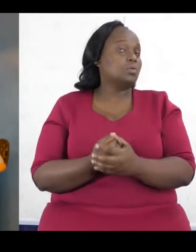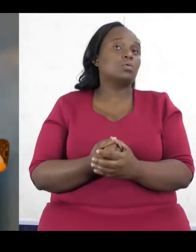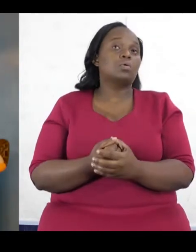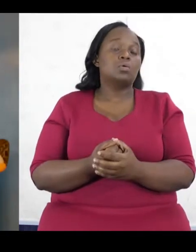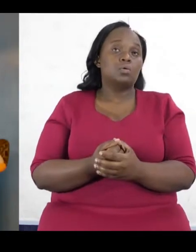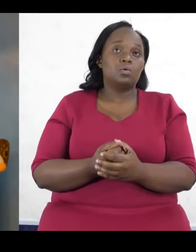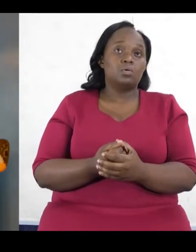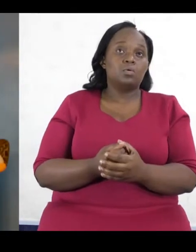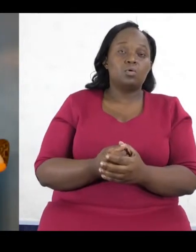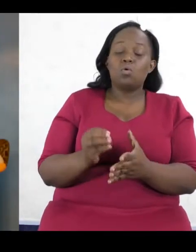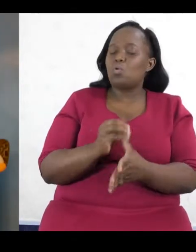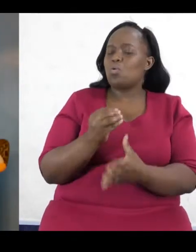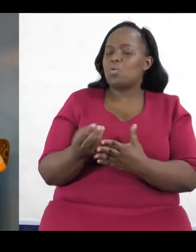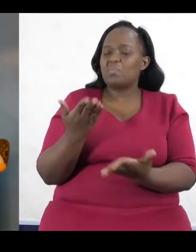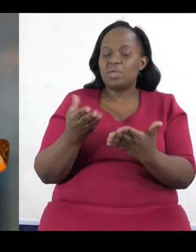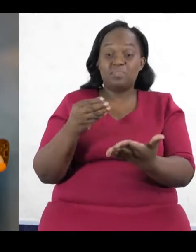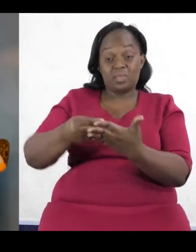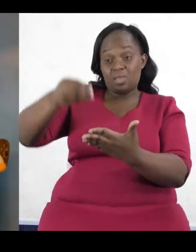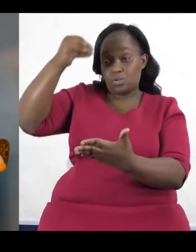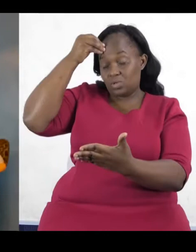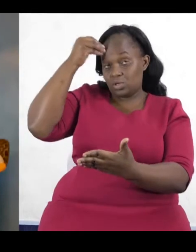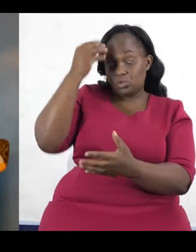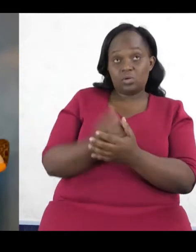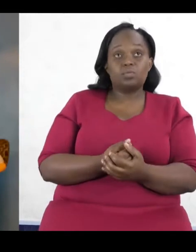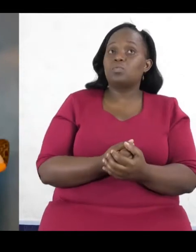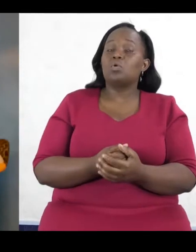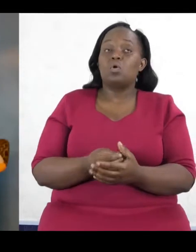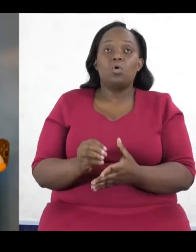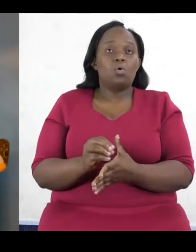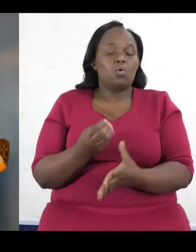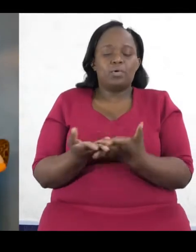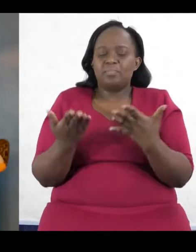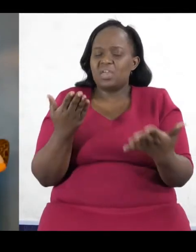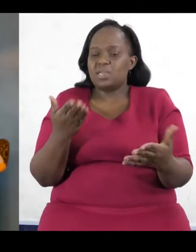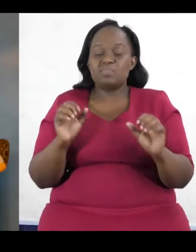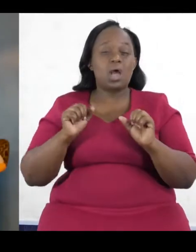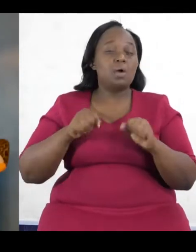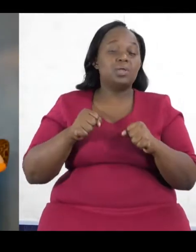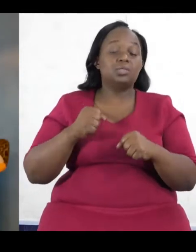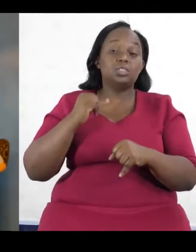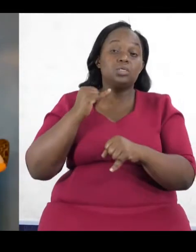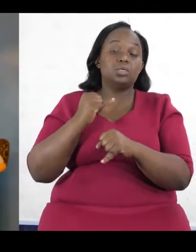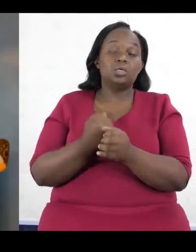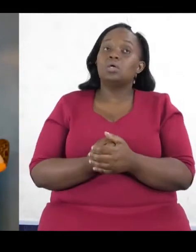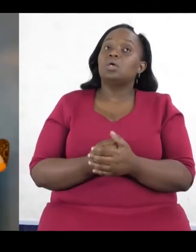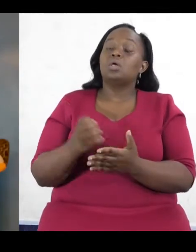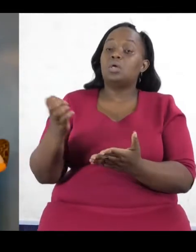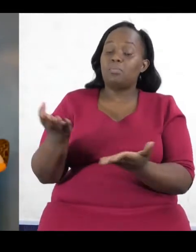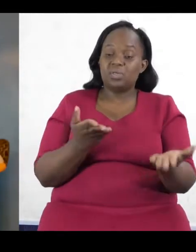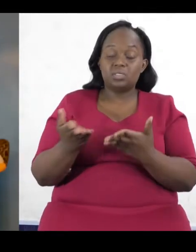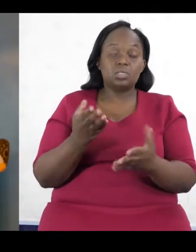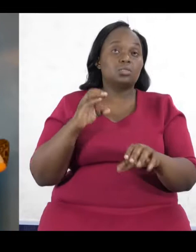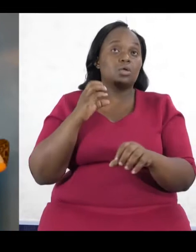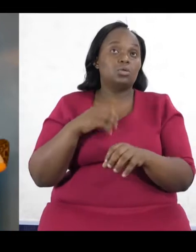beyond the ability to maybe run a business or get a good job, it's very unlikely that you'll reach them with, you know, meeting